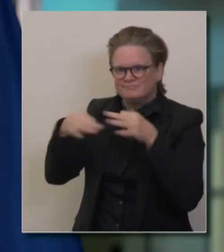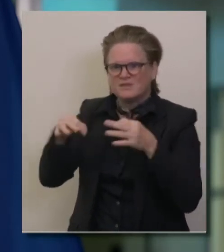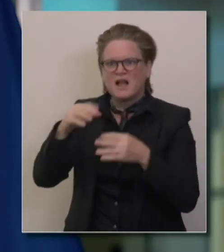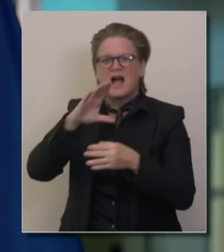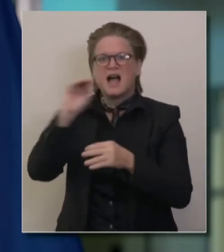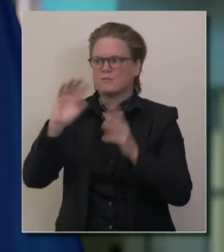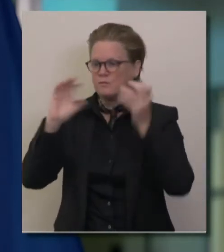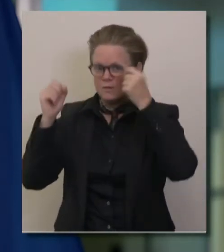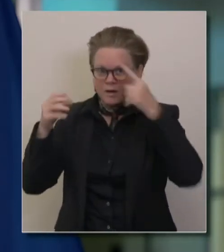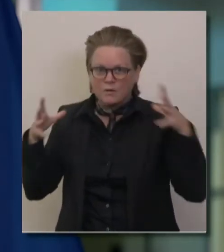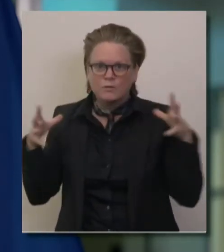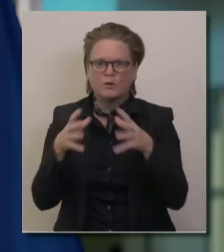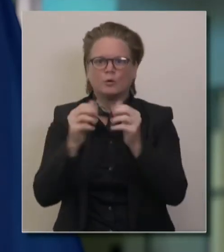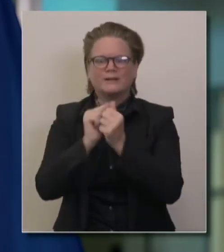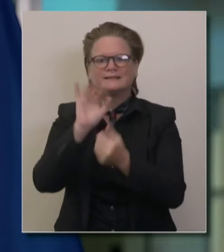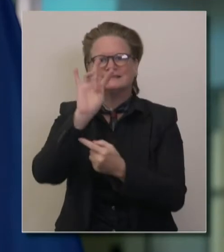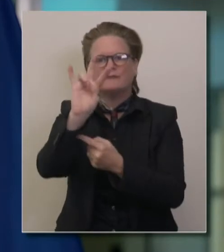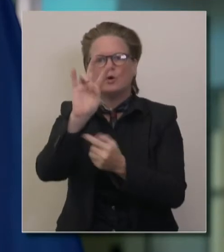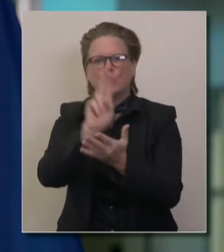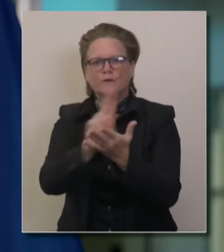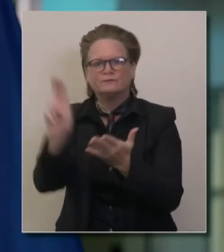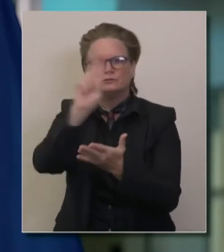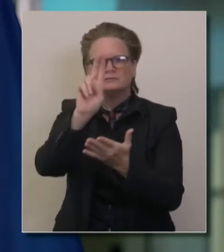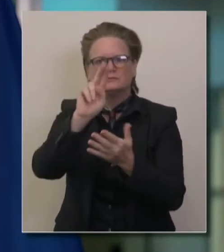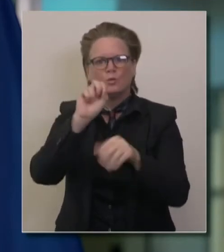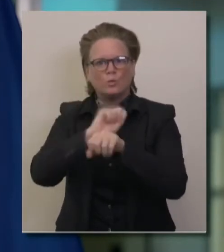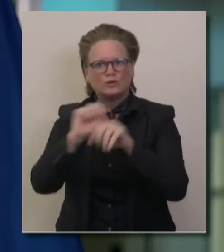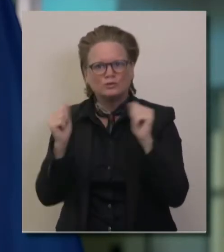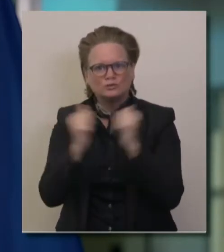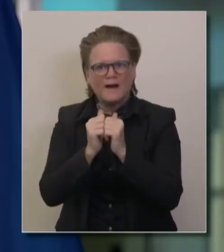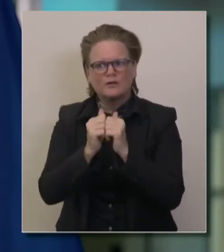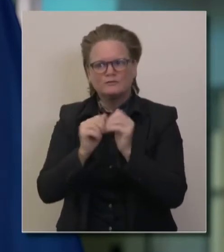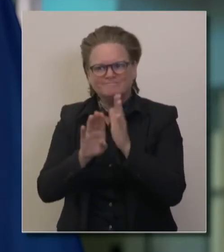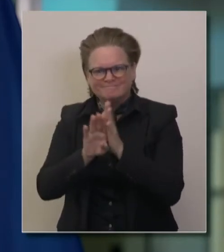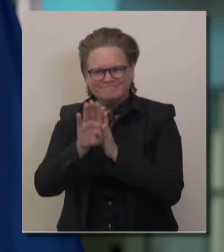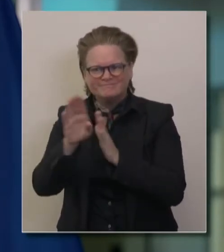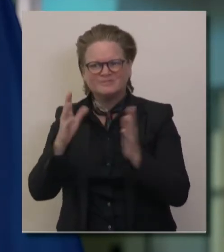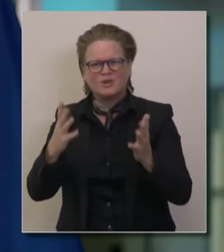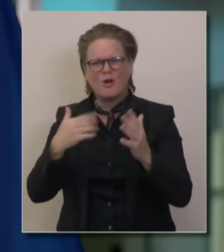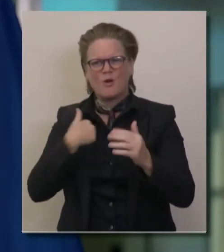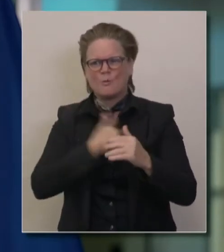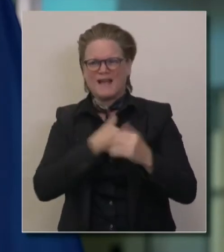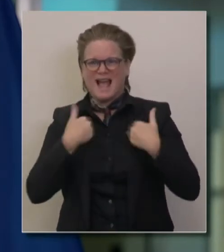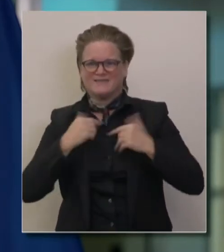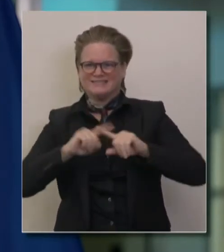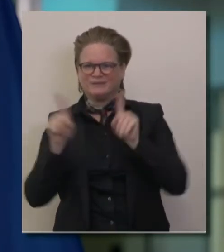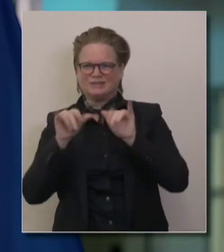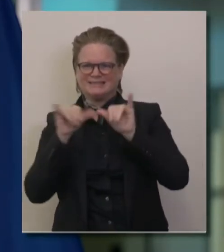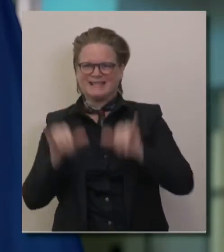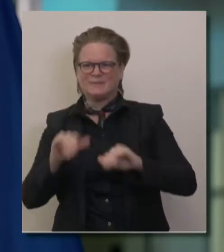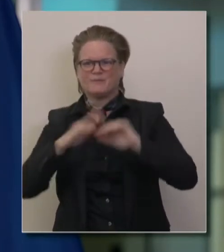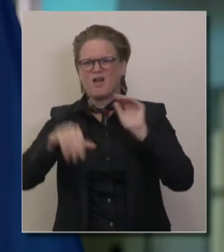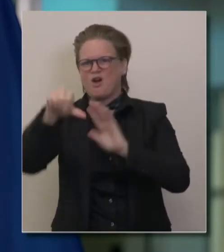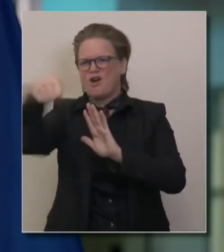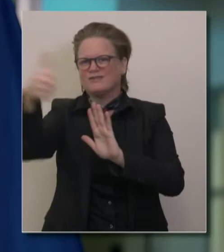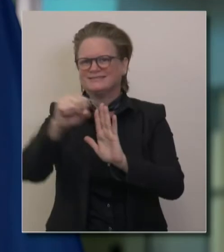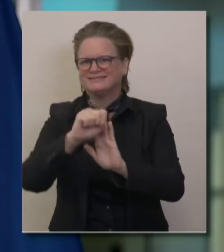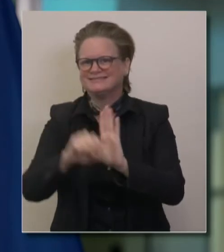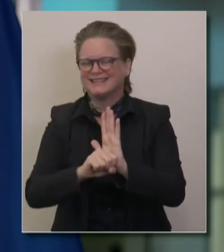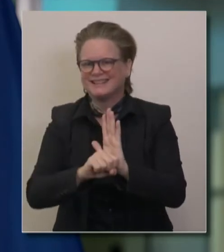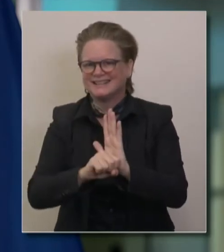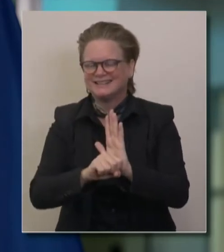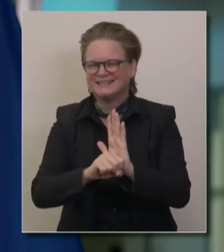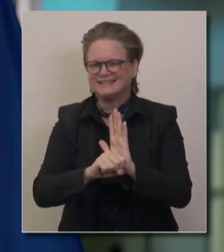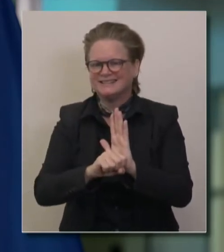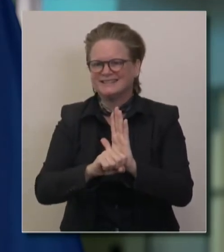But here's why we think it's a little different here in California. Also noted, you're absolutely right in my initial remarks that this is